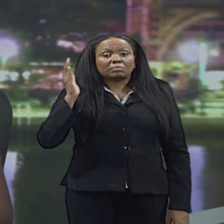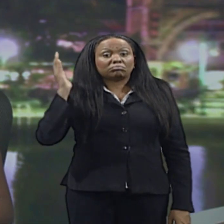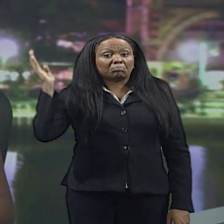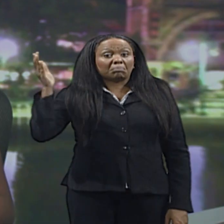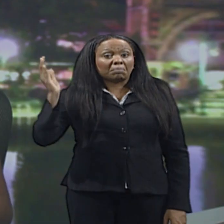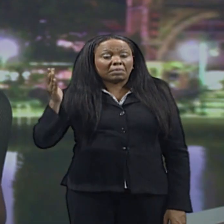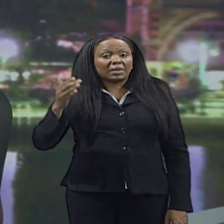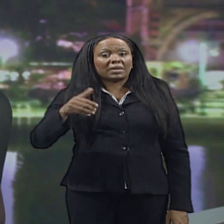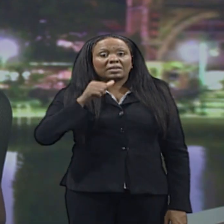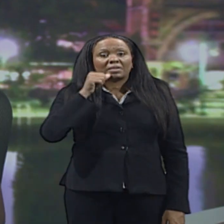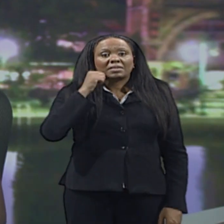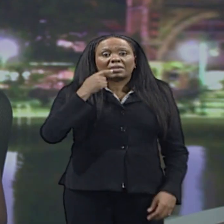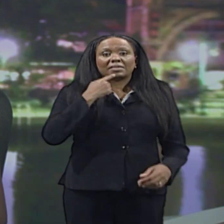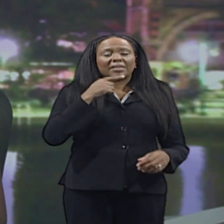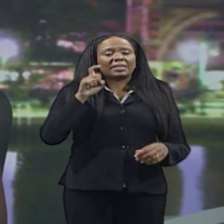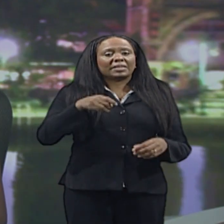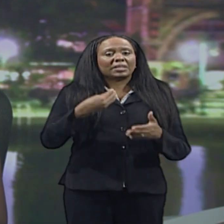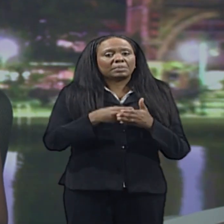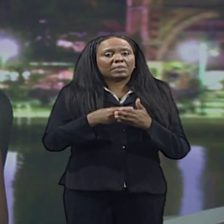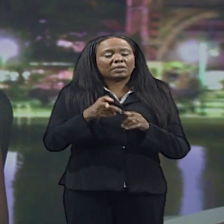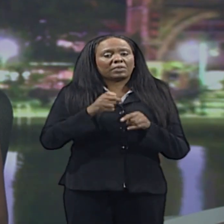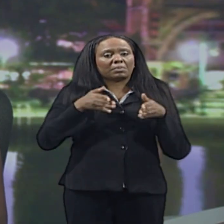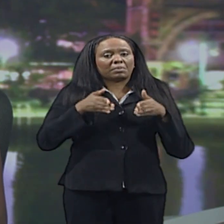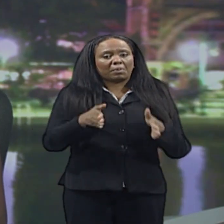the money made from road tax is needed.